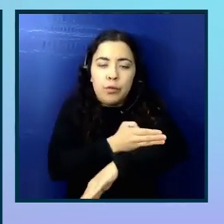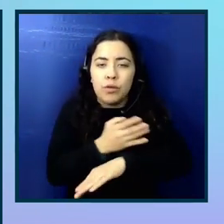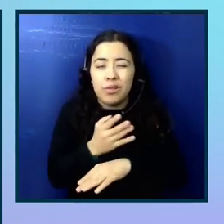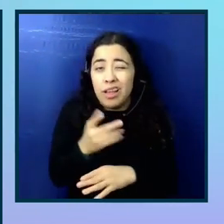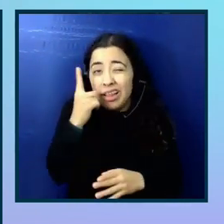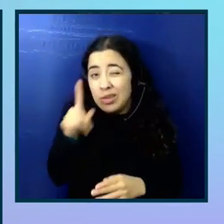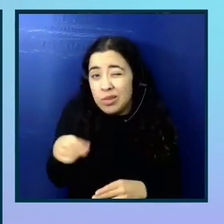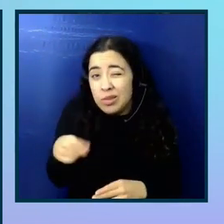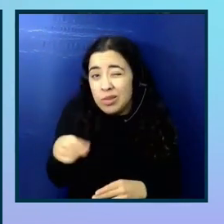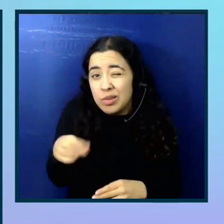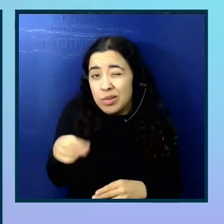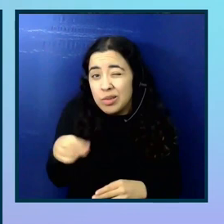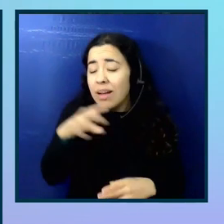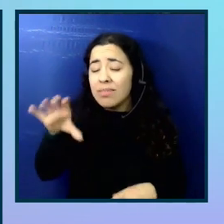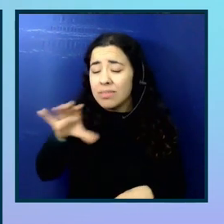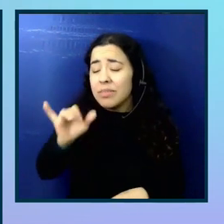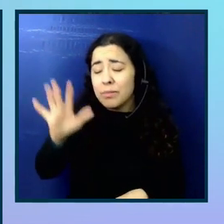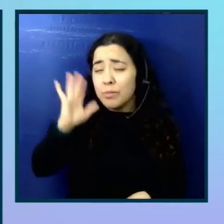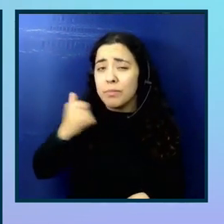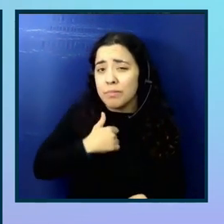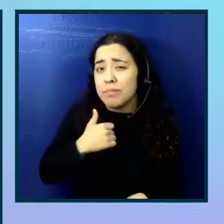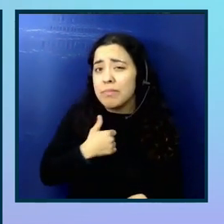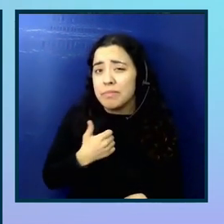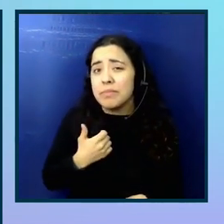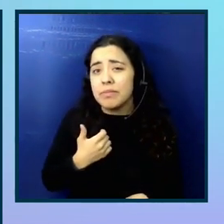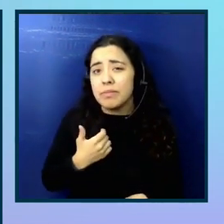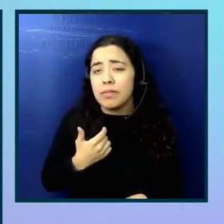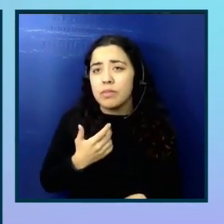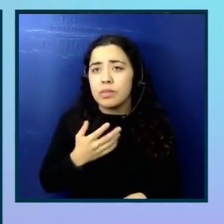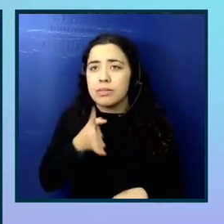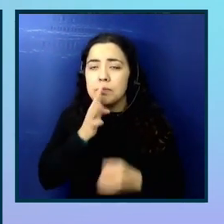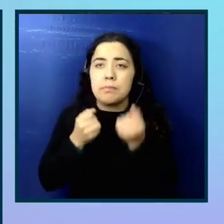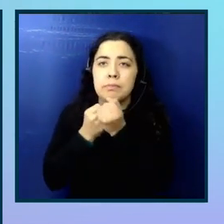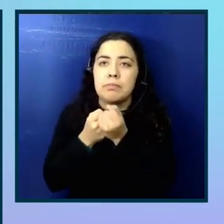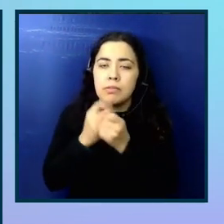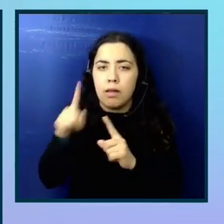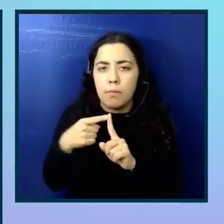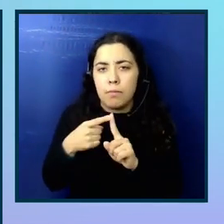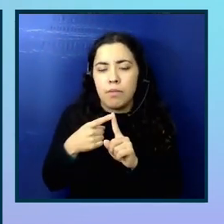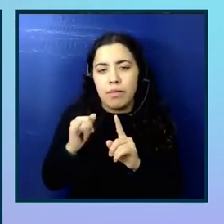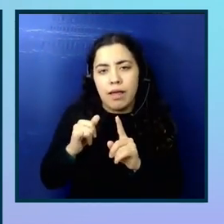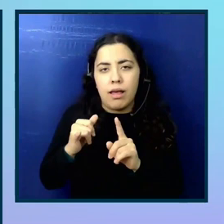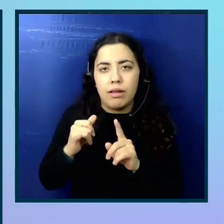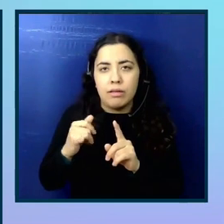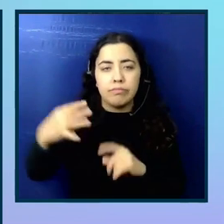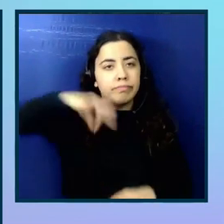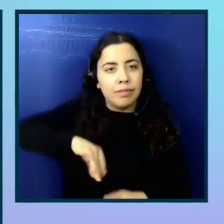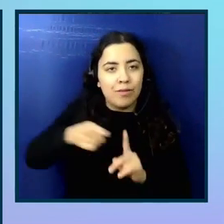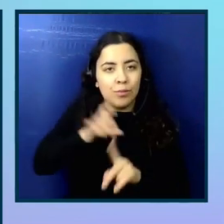I've had to do myself before, like speaking about what the kind of positives are from that